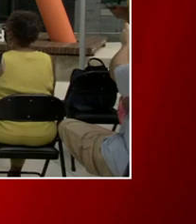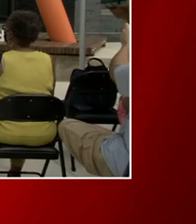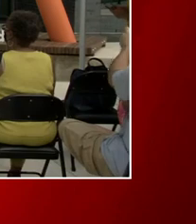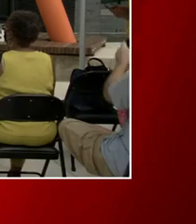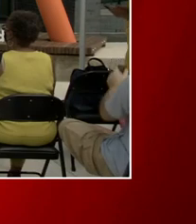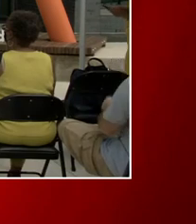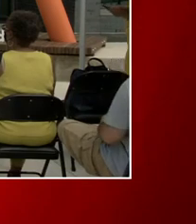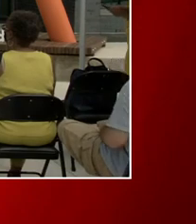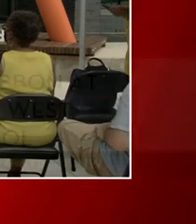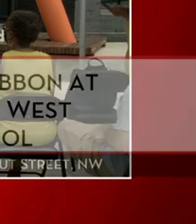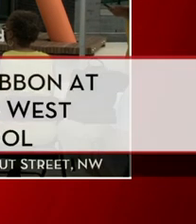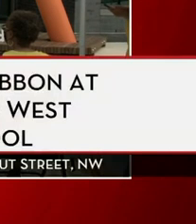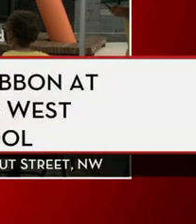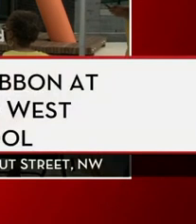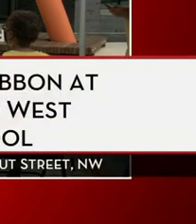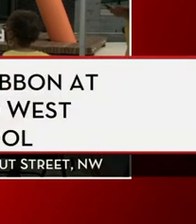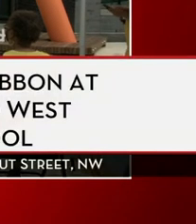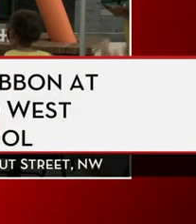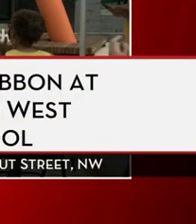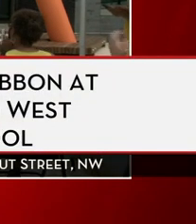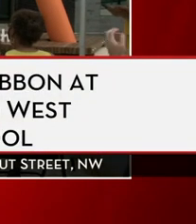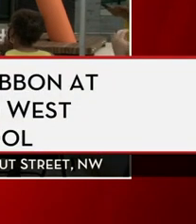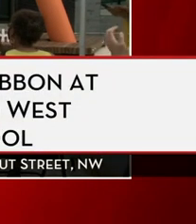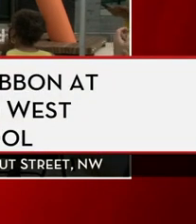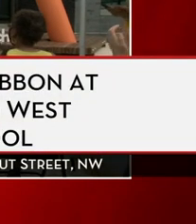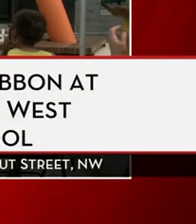Good morning, West community.